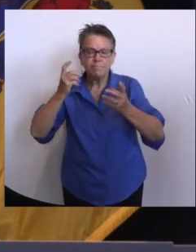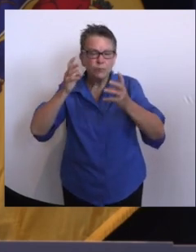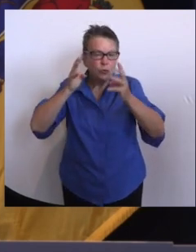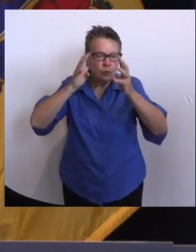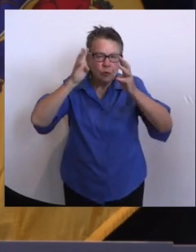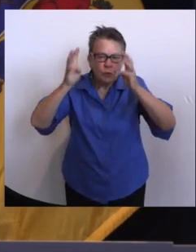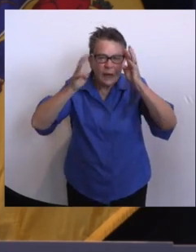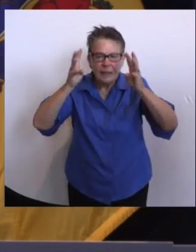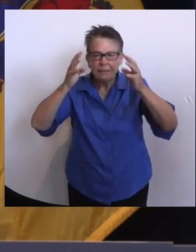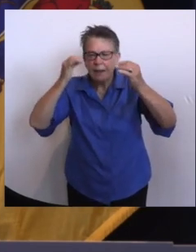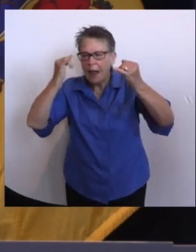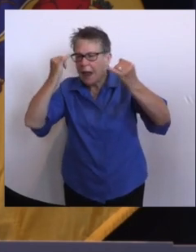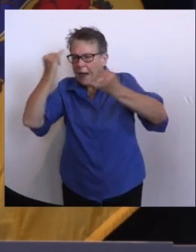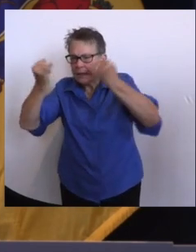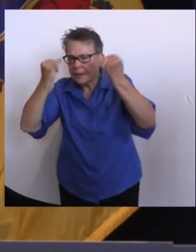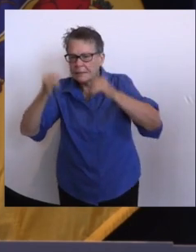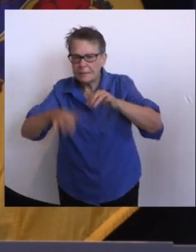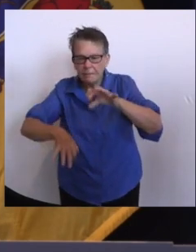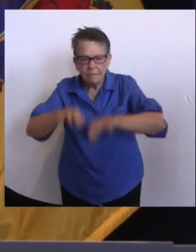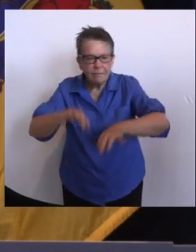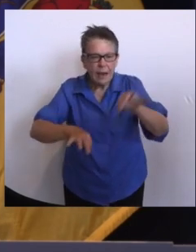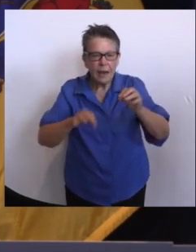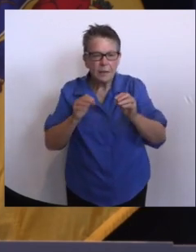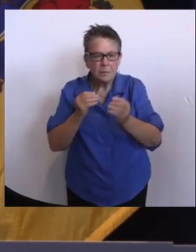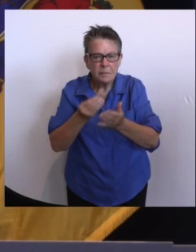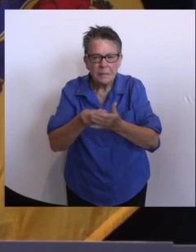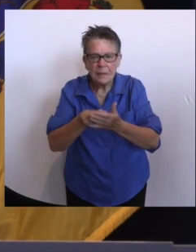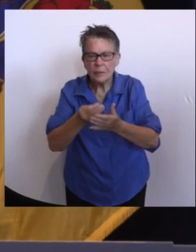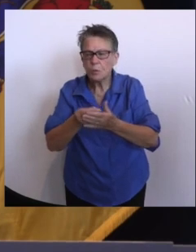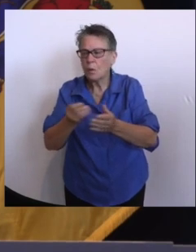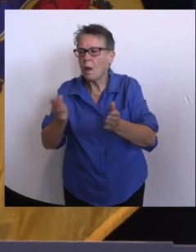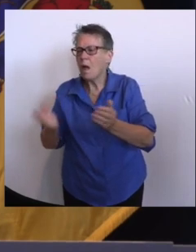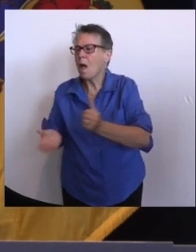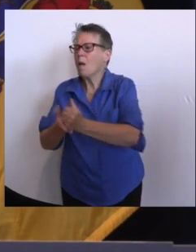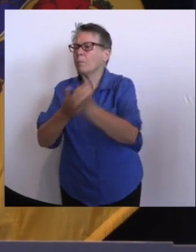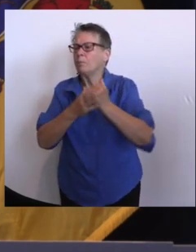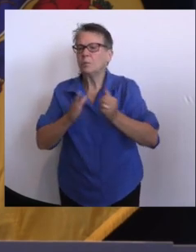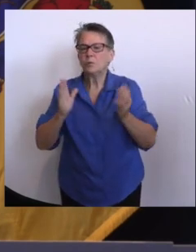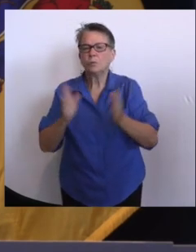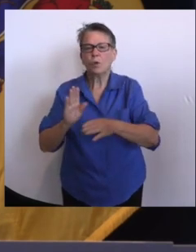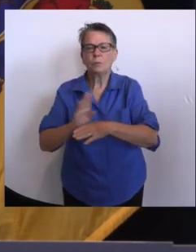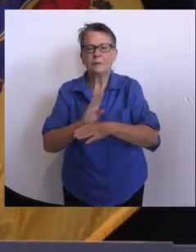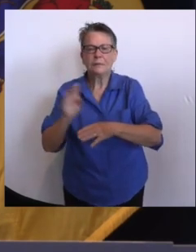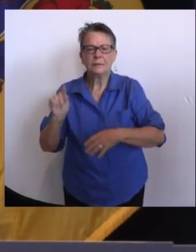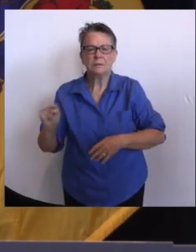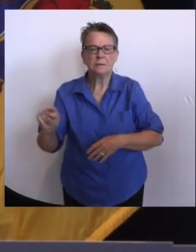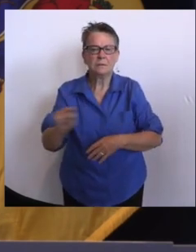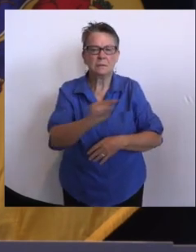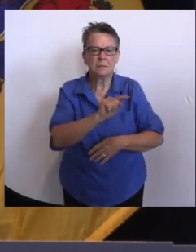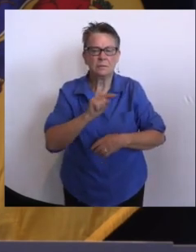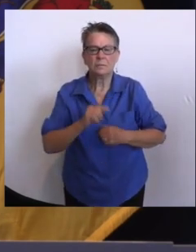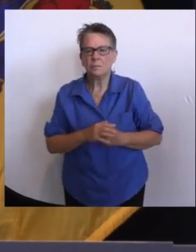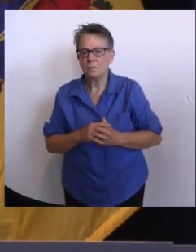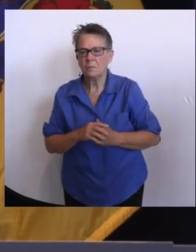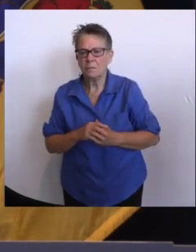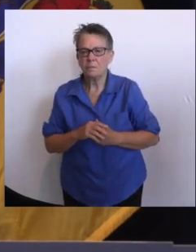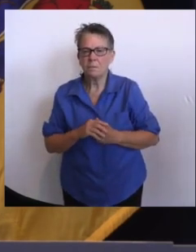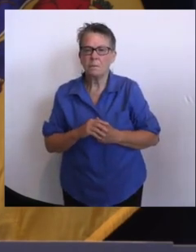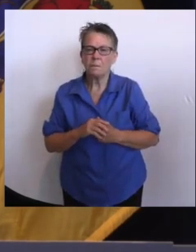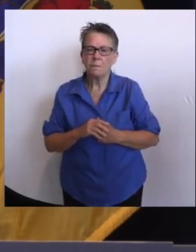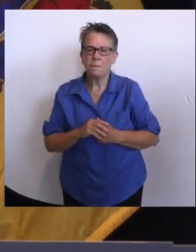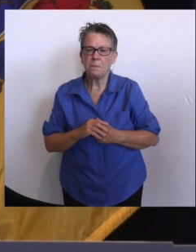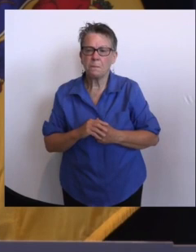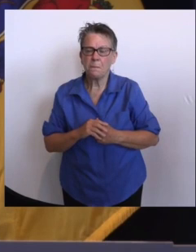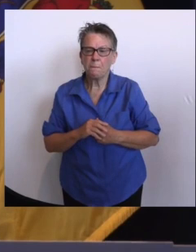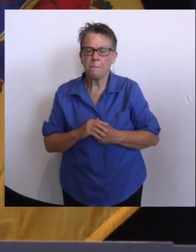on the street for small businesses. Yeah, I think, by the way, you don't get the word aperture in this discussion very often. So I want to